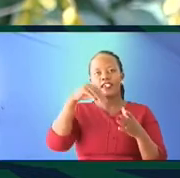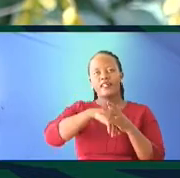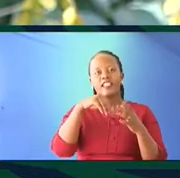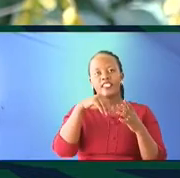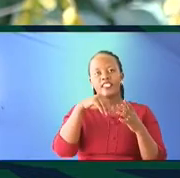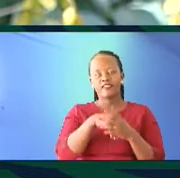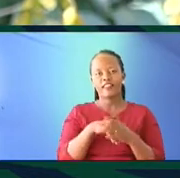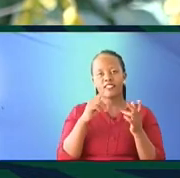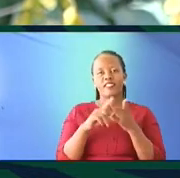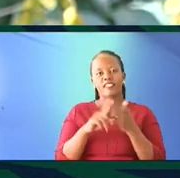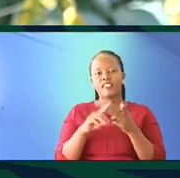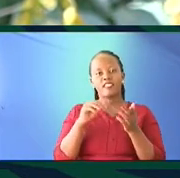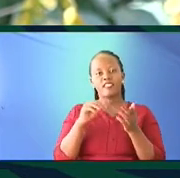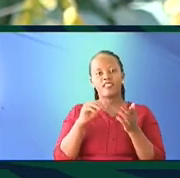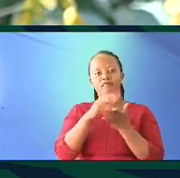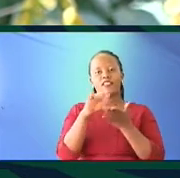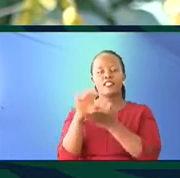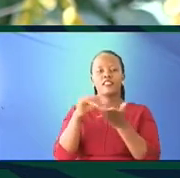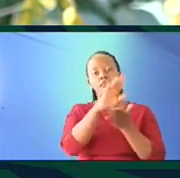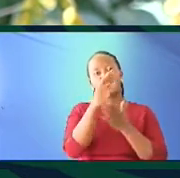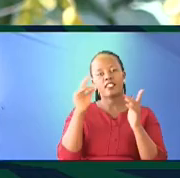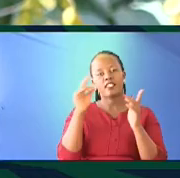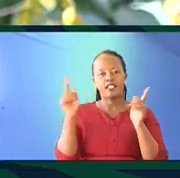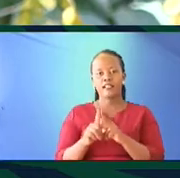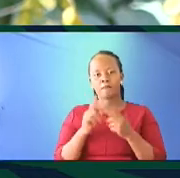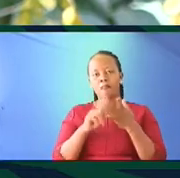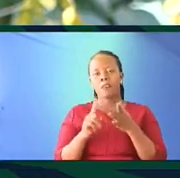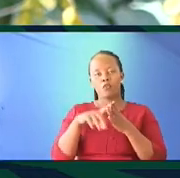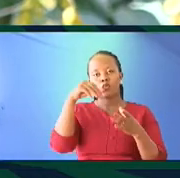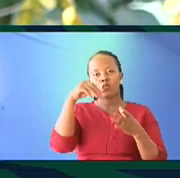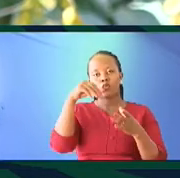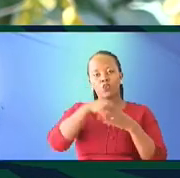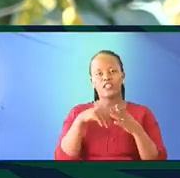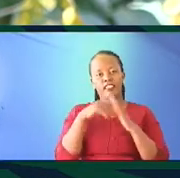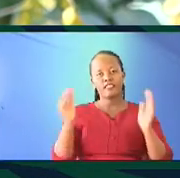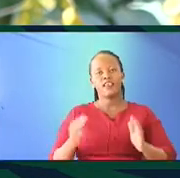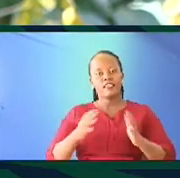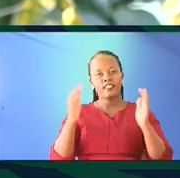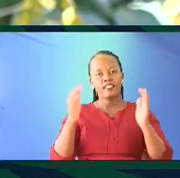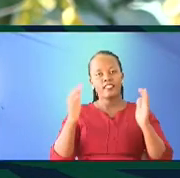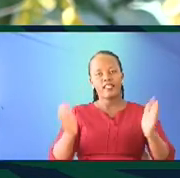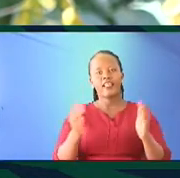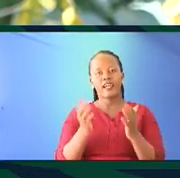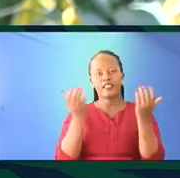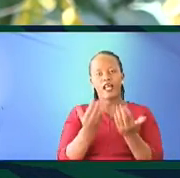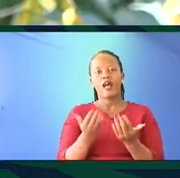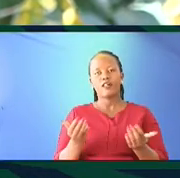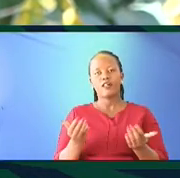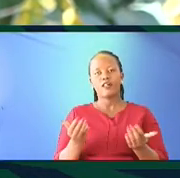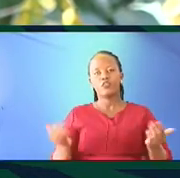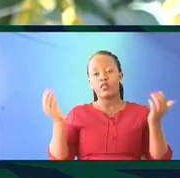distributing of the same. Let us invest in encouraging our children